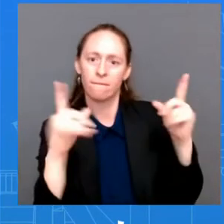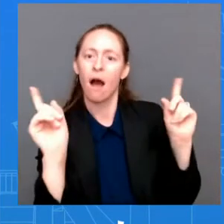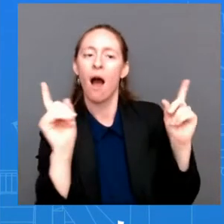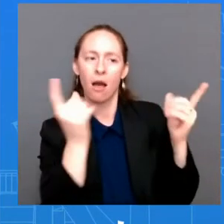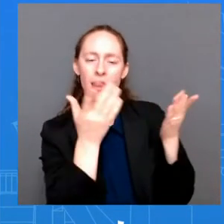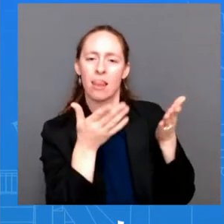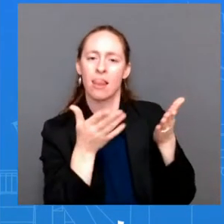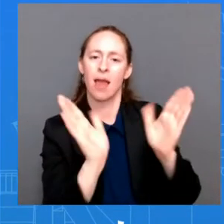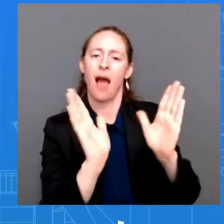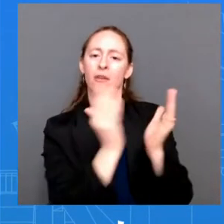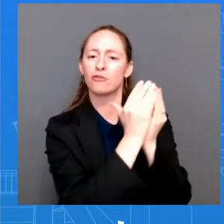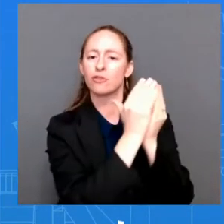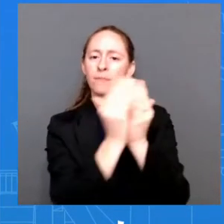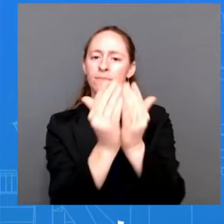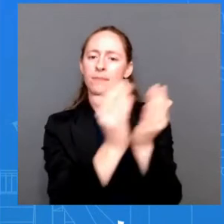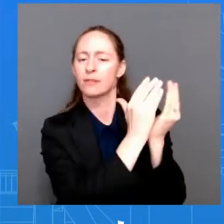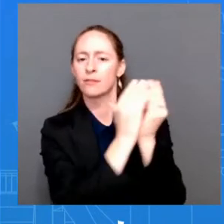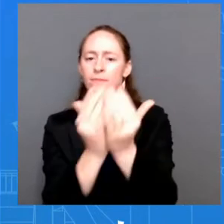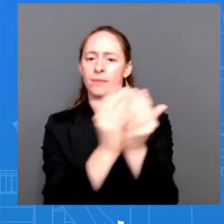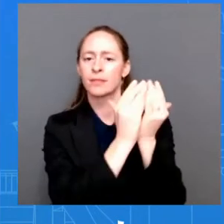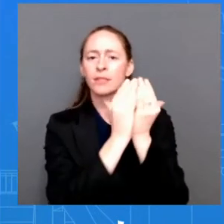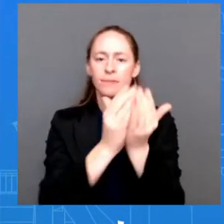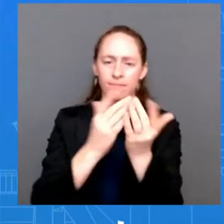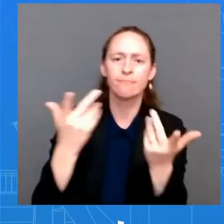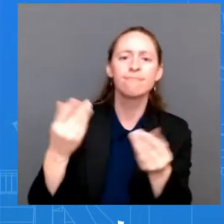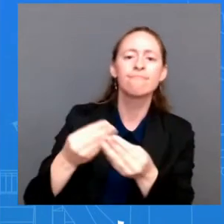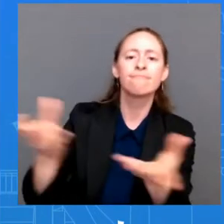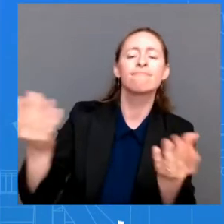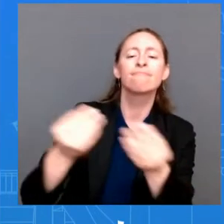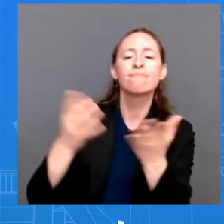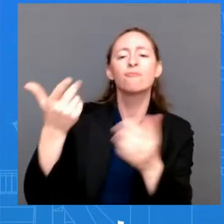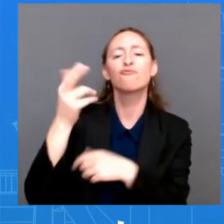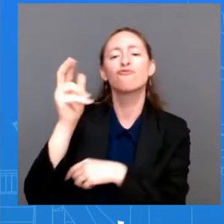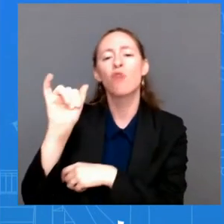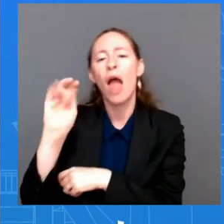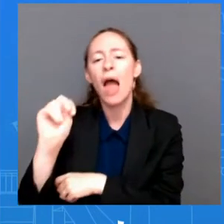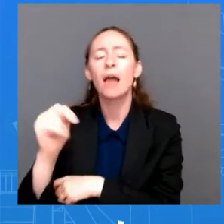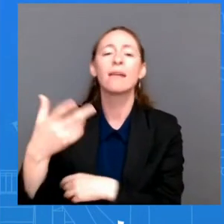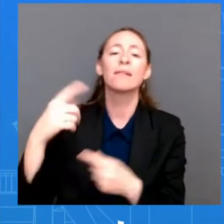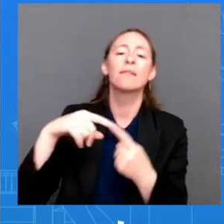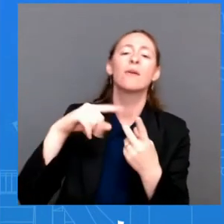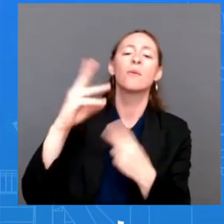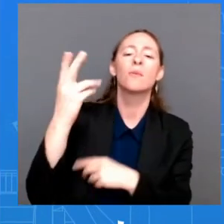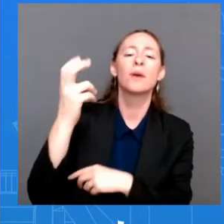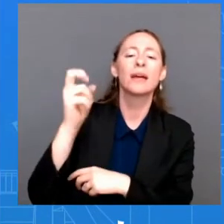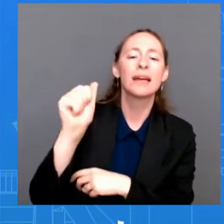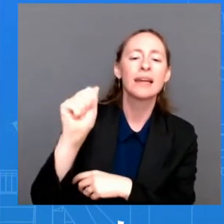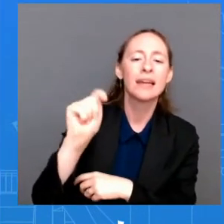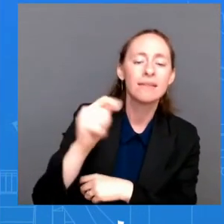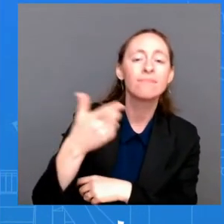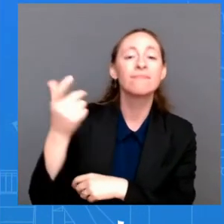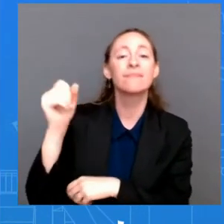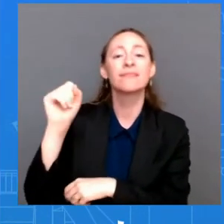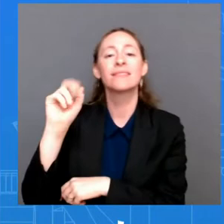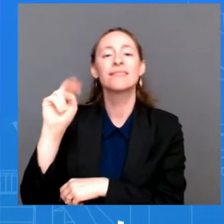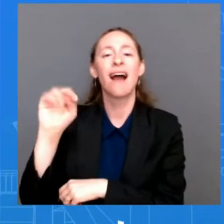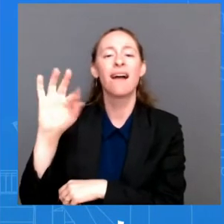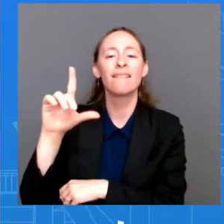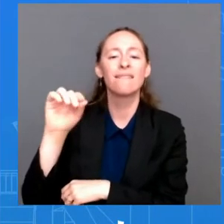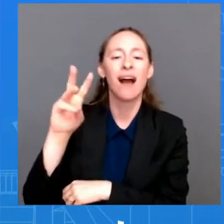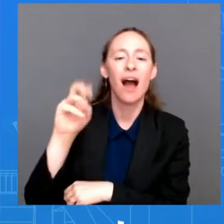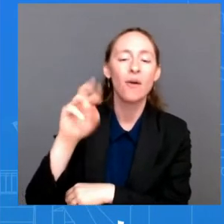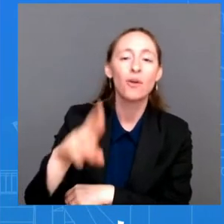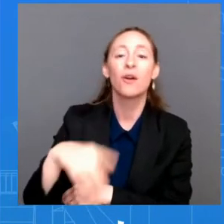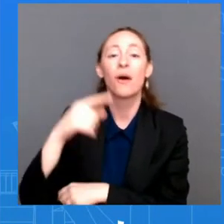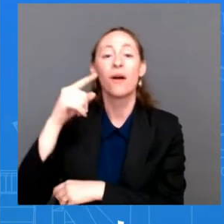products such as grain, wheat, sunflower, oil, and corn. The ship left today had something like 26,000 tons of corn.